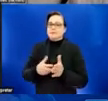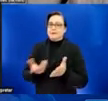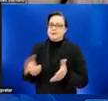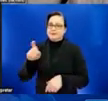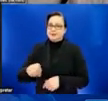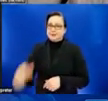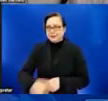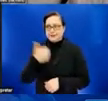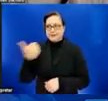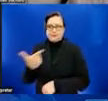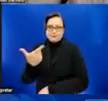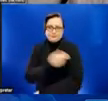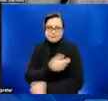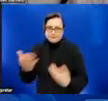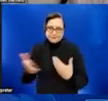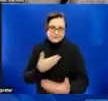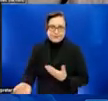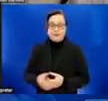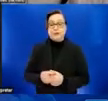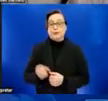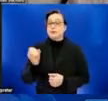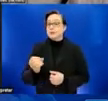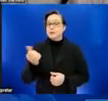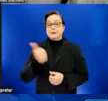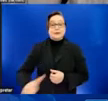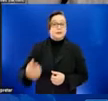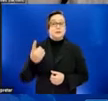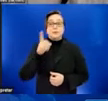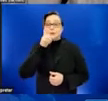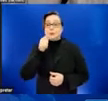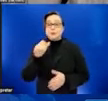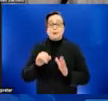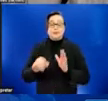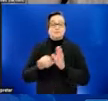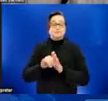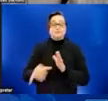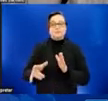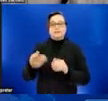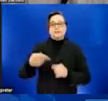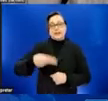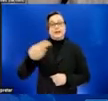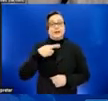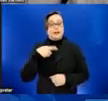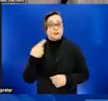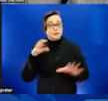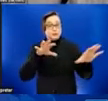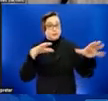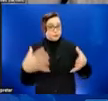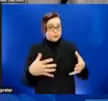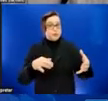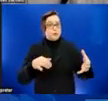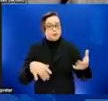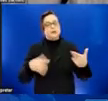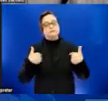vaccination. So anybody who does identify as being in any of the higher risk groups for potential